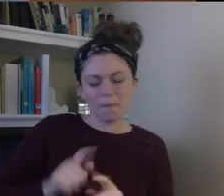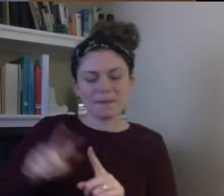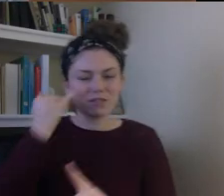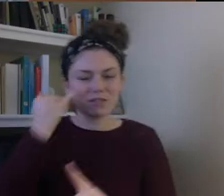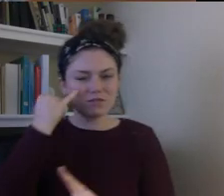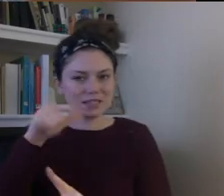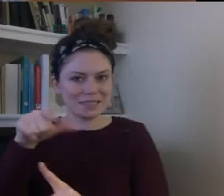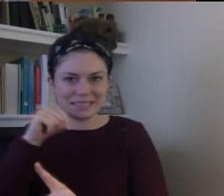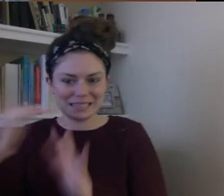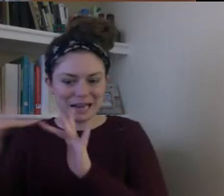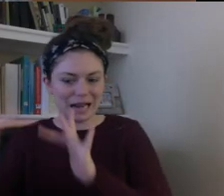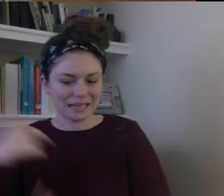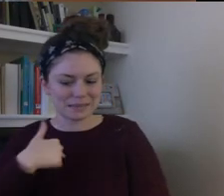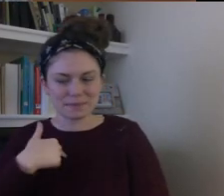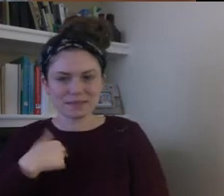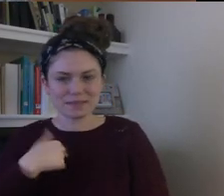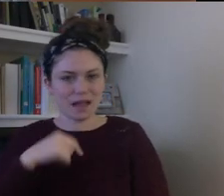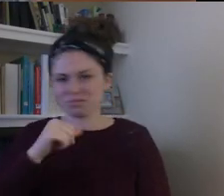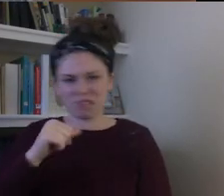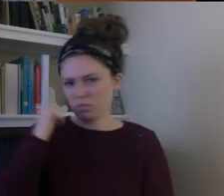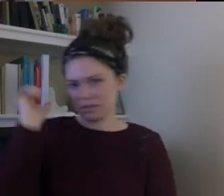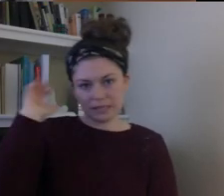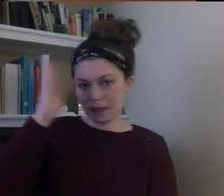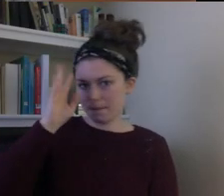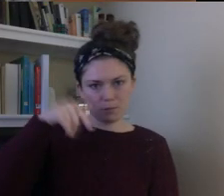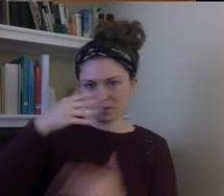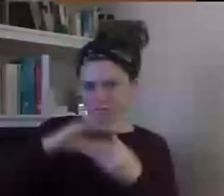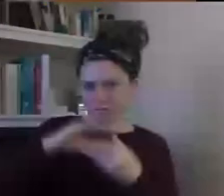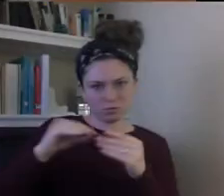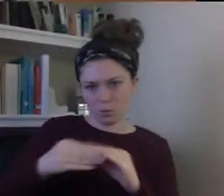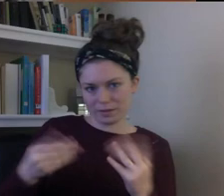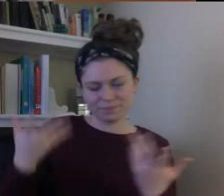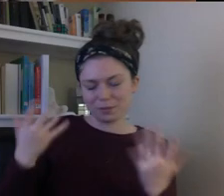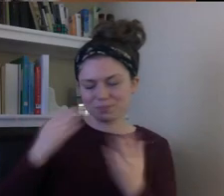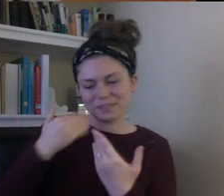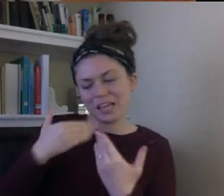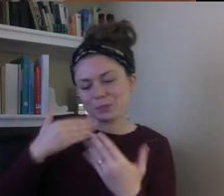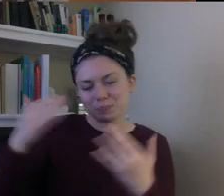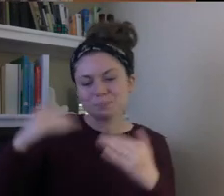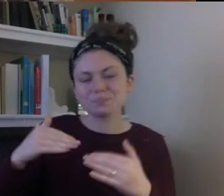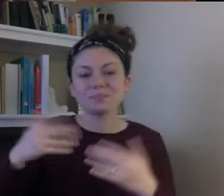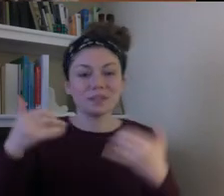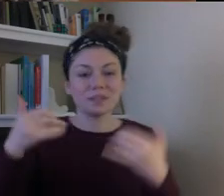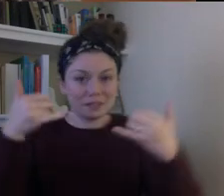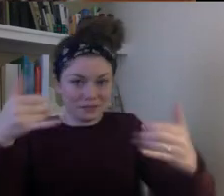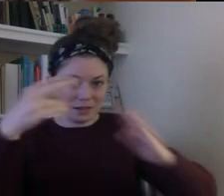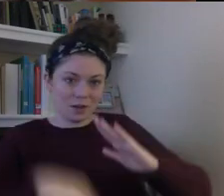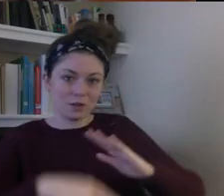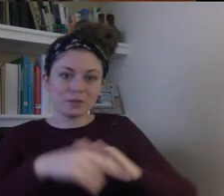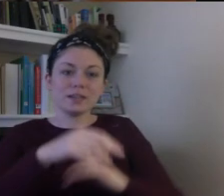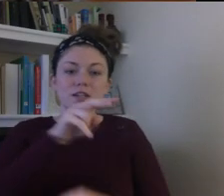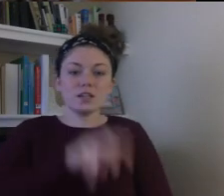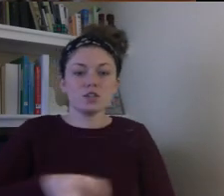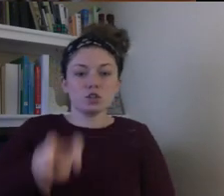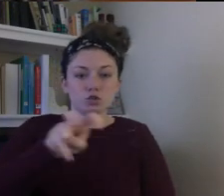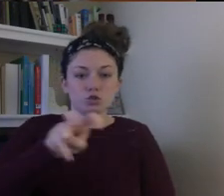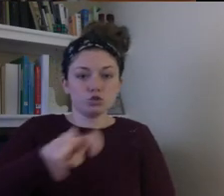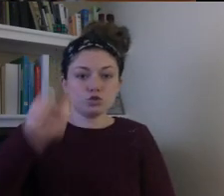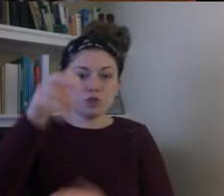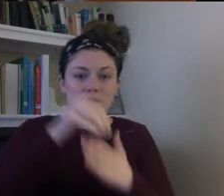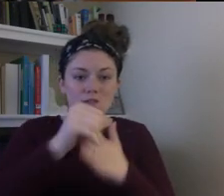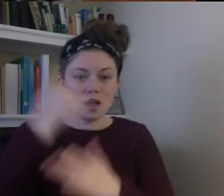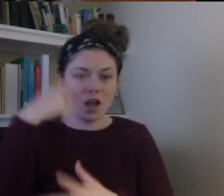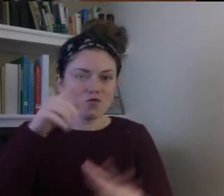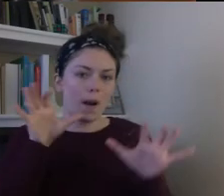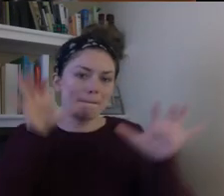of this. So thank you so much, Colin Jack. All right, without further ado, Travel Guide for Monsters, written by me, Laurie Degman,